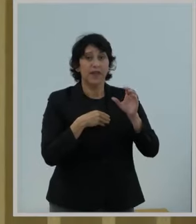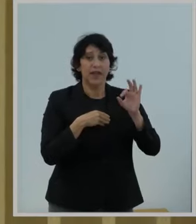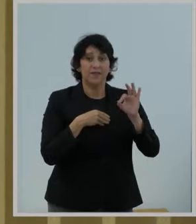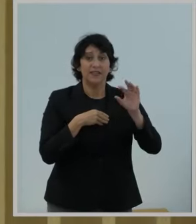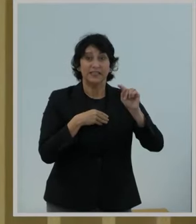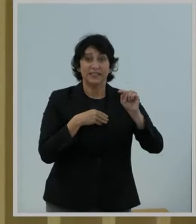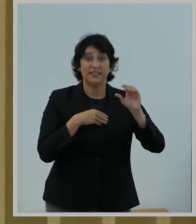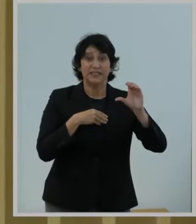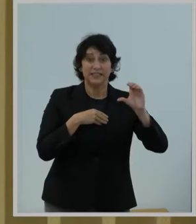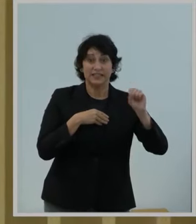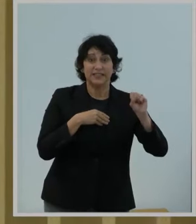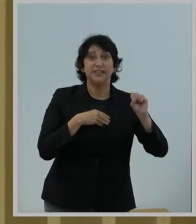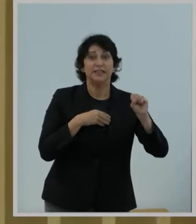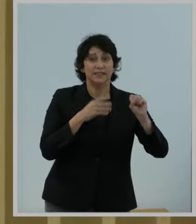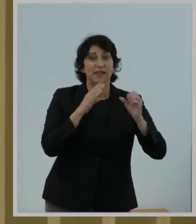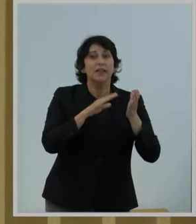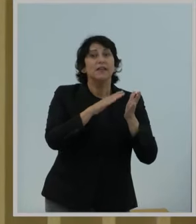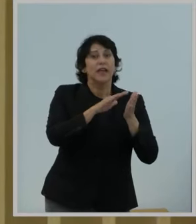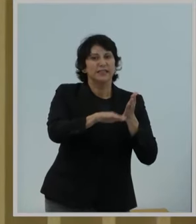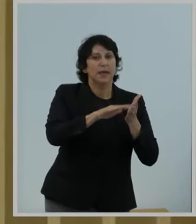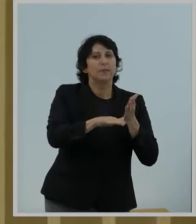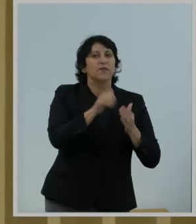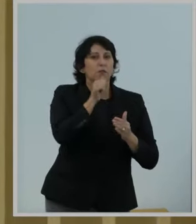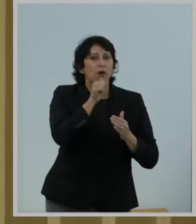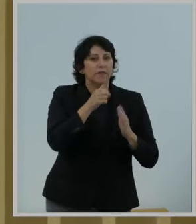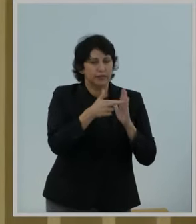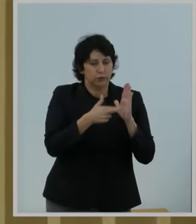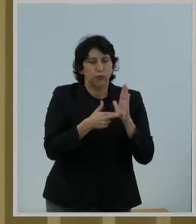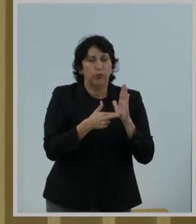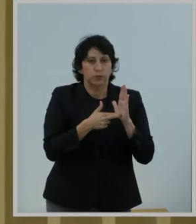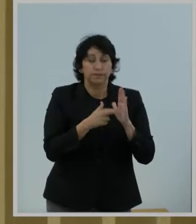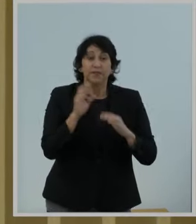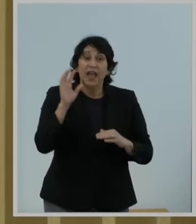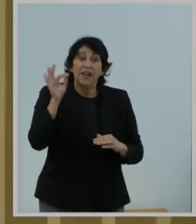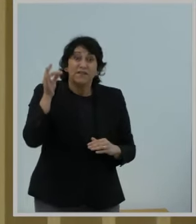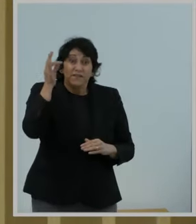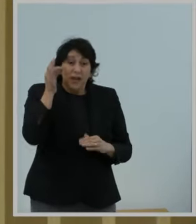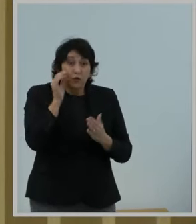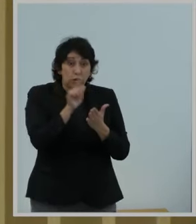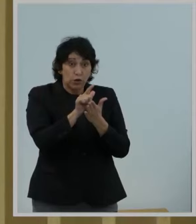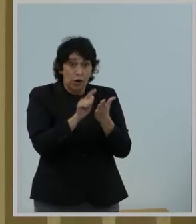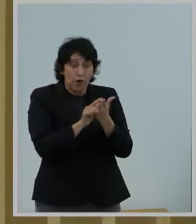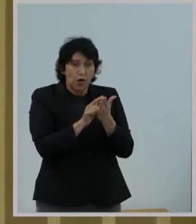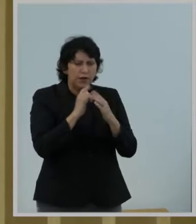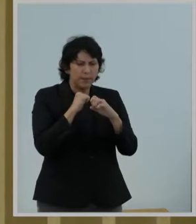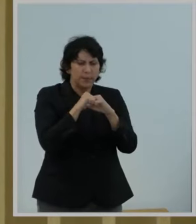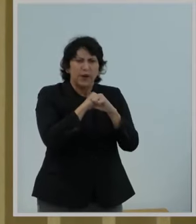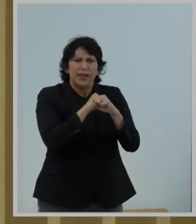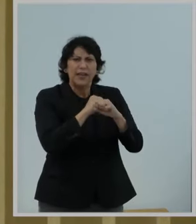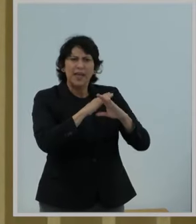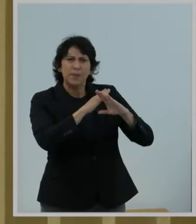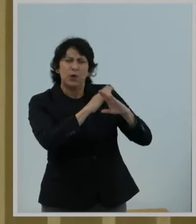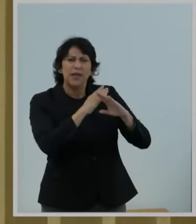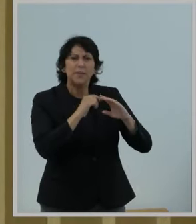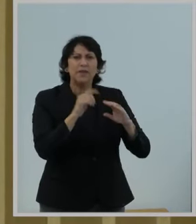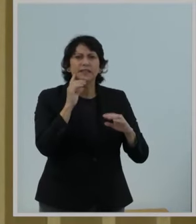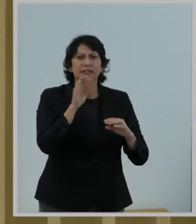rules. What's more, federal law now prohibits the FCC from reimposing